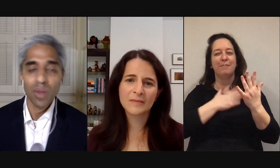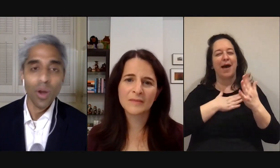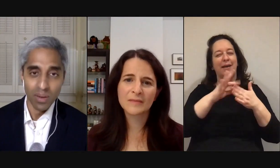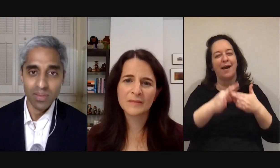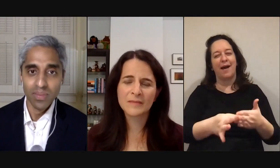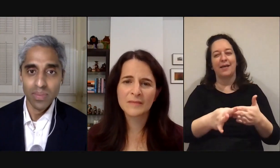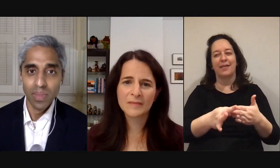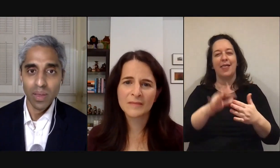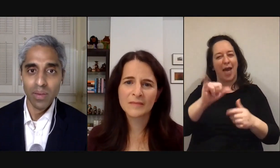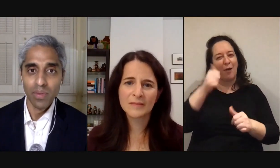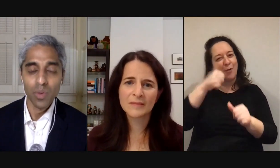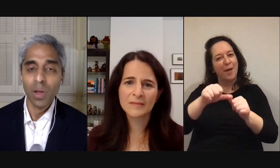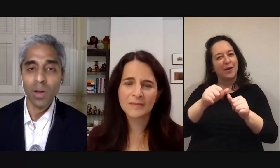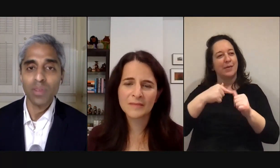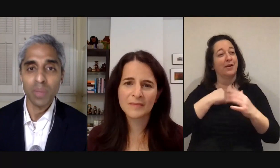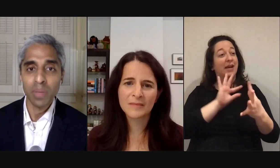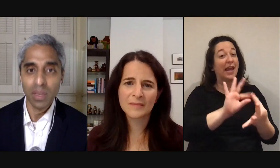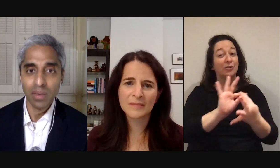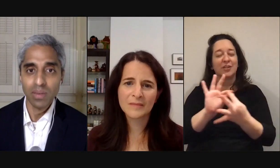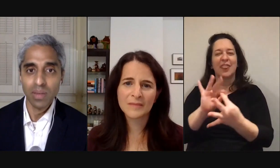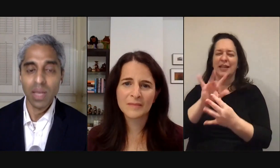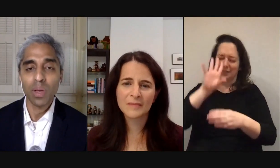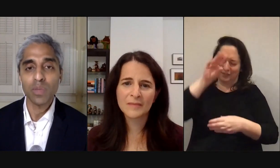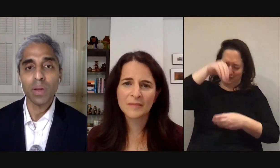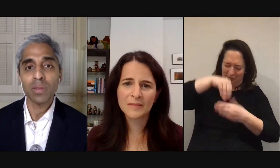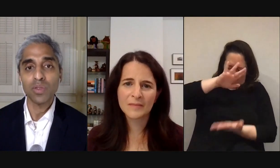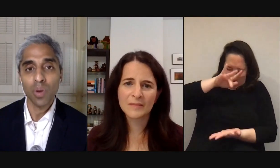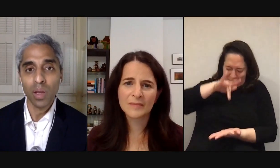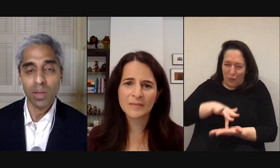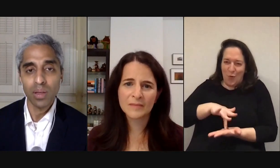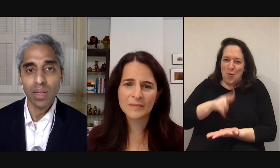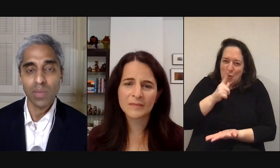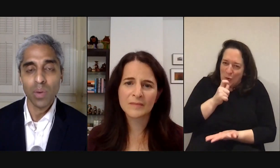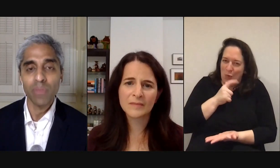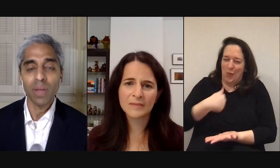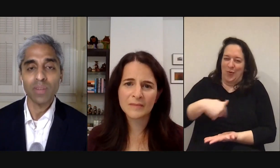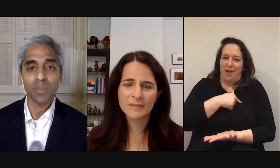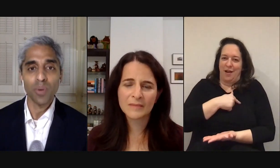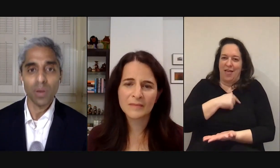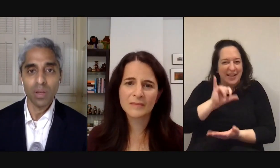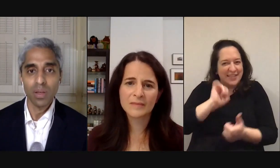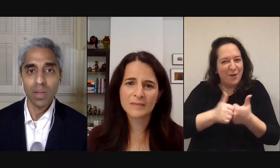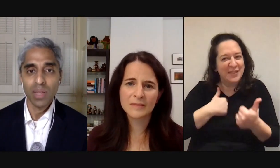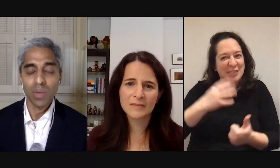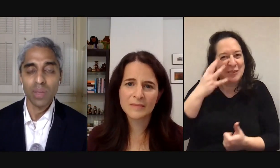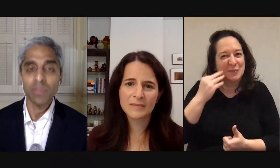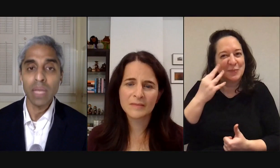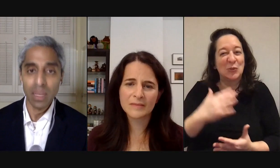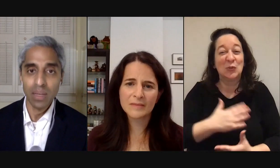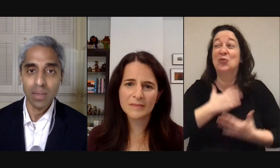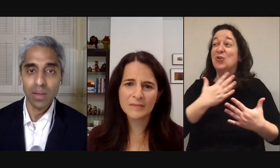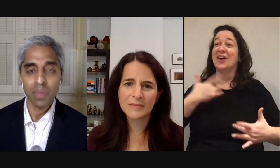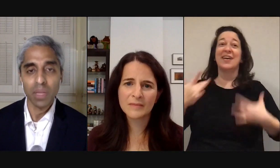is at the heart of who we are as human beings it's how we experience joy it's where we find support it's what